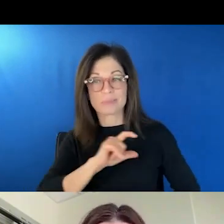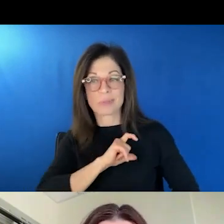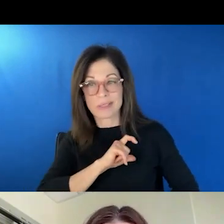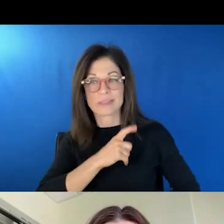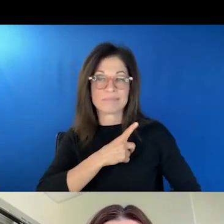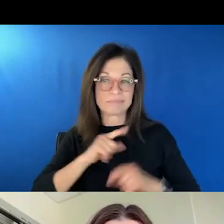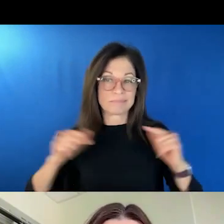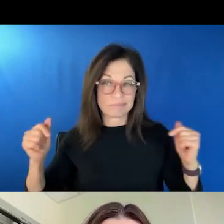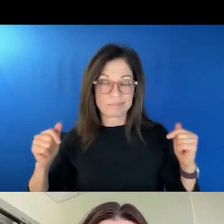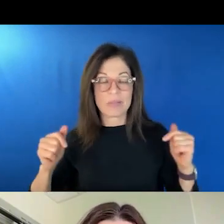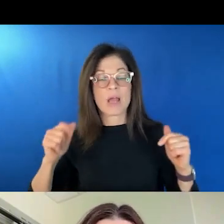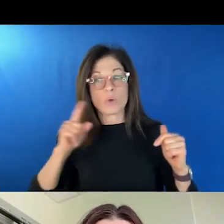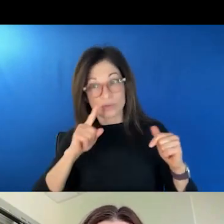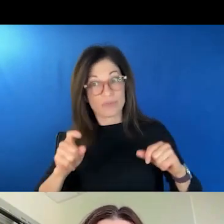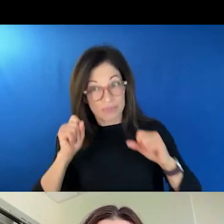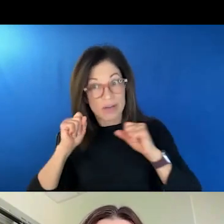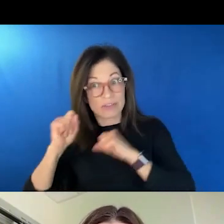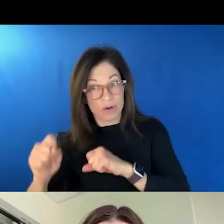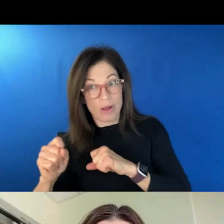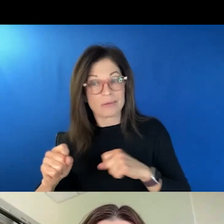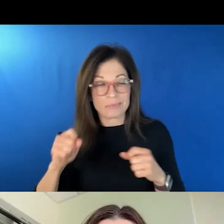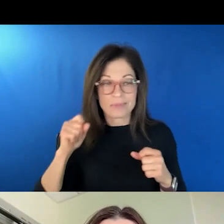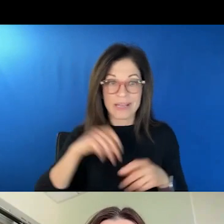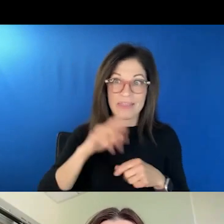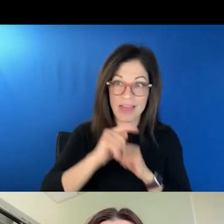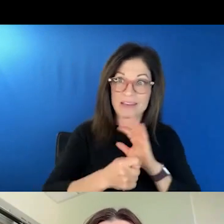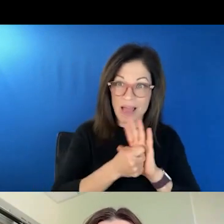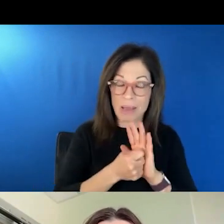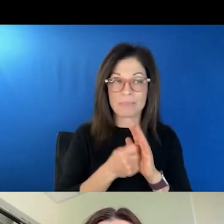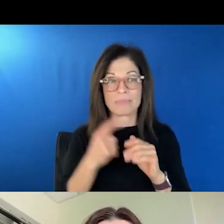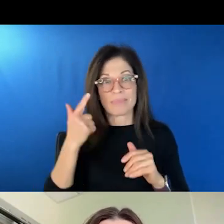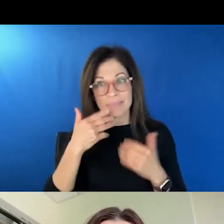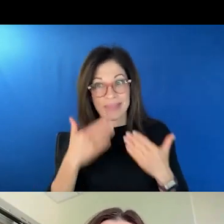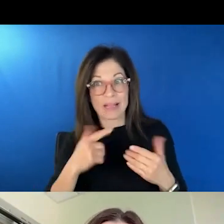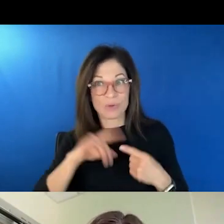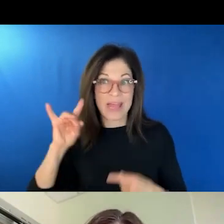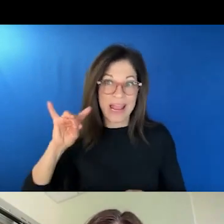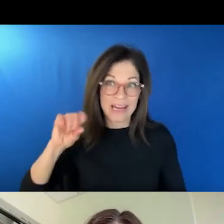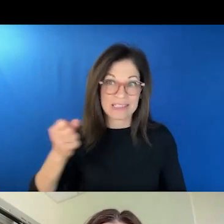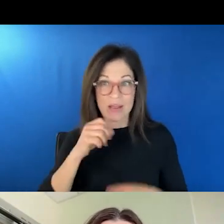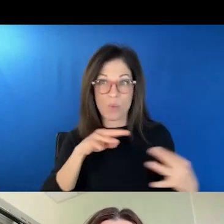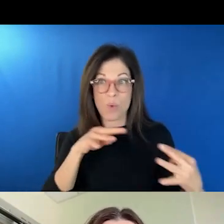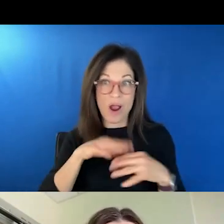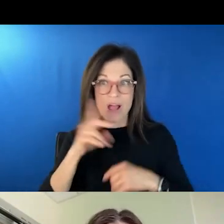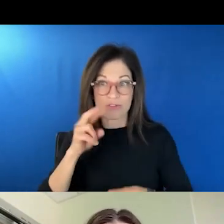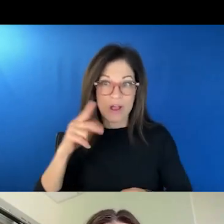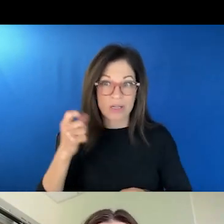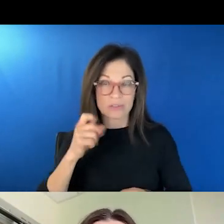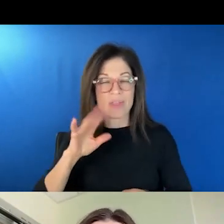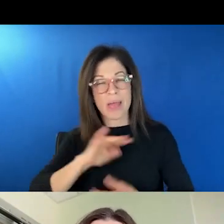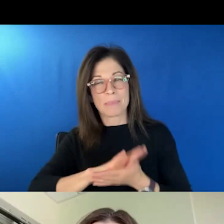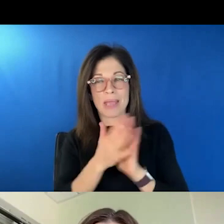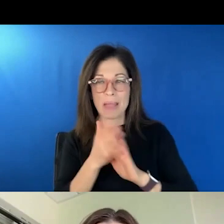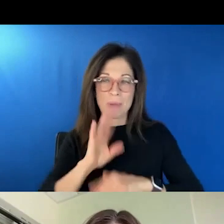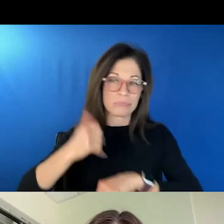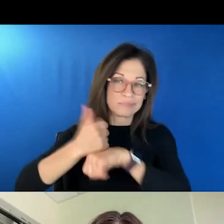robust in the time, thank you to the 80s and the war on drugs. And so it became the default. And historically, our